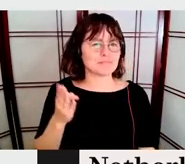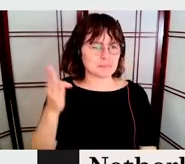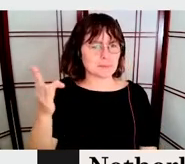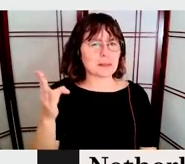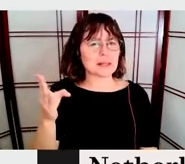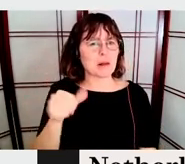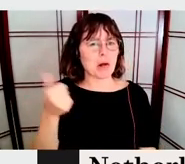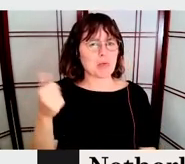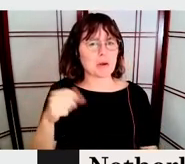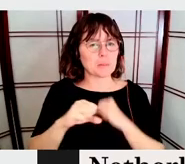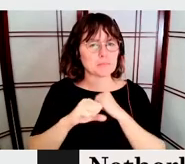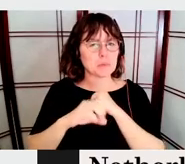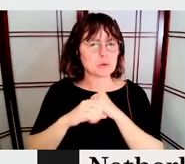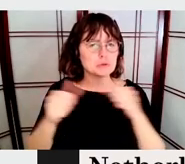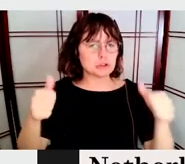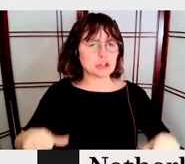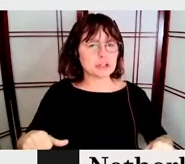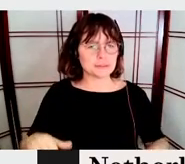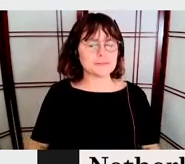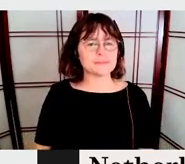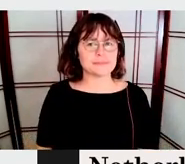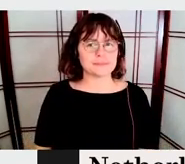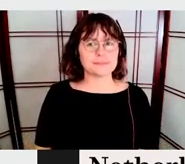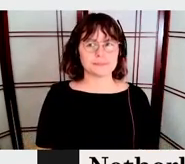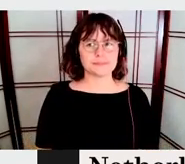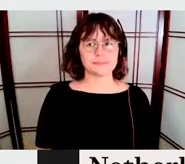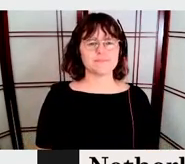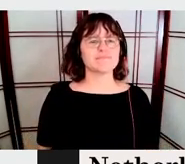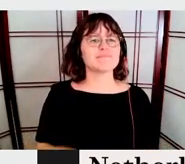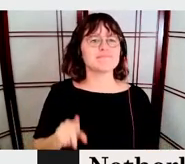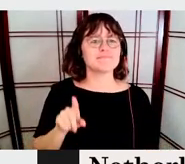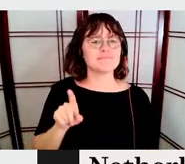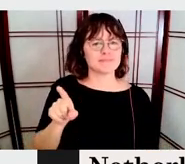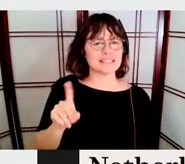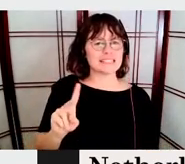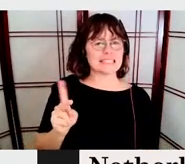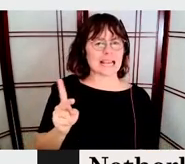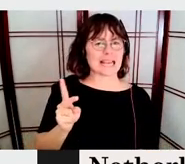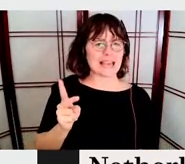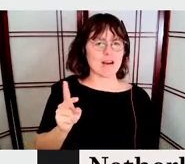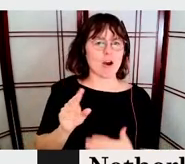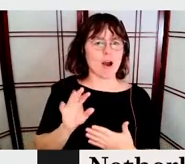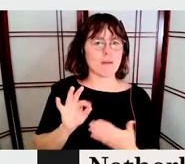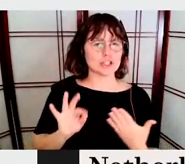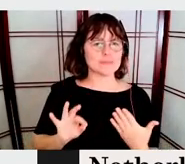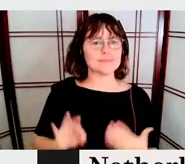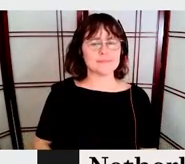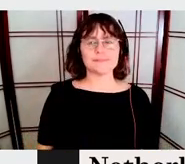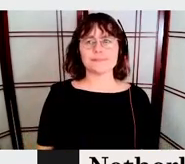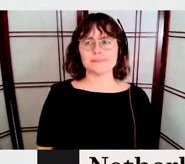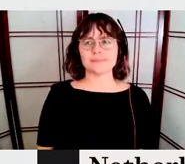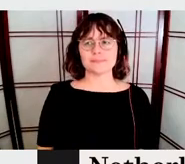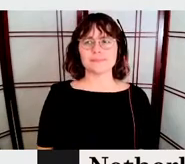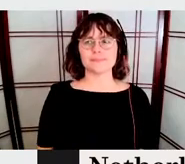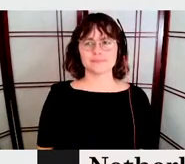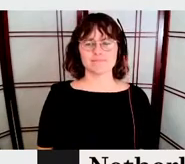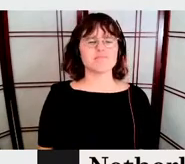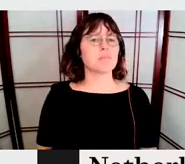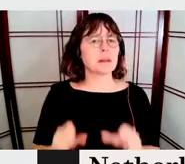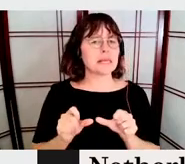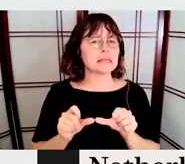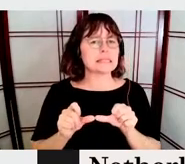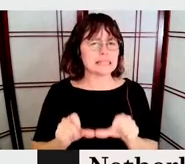that was the first, his first one, he sent this as a second option. And again, he's how the, the, the basic